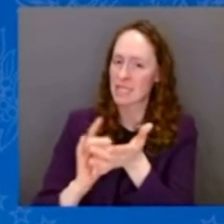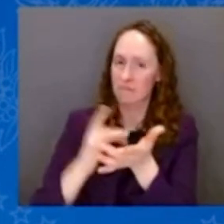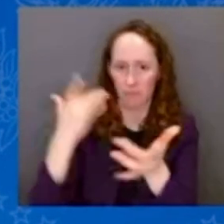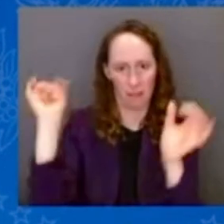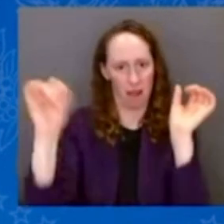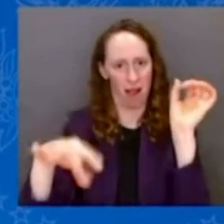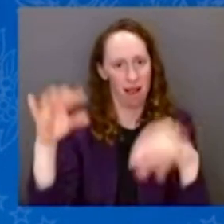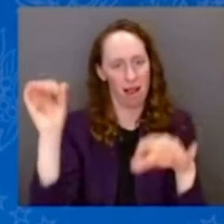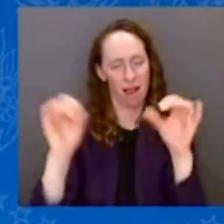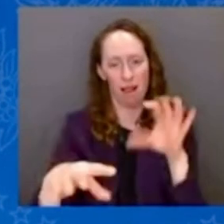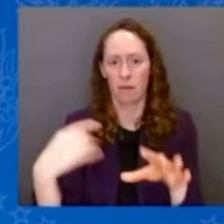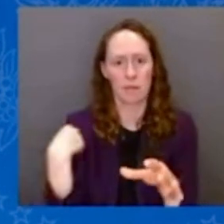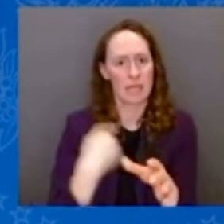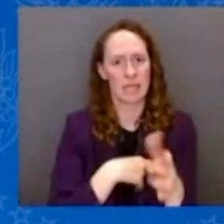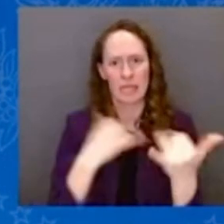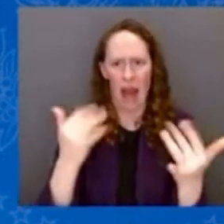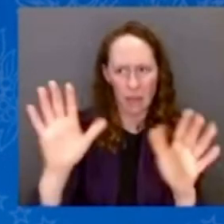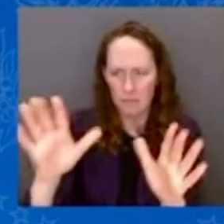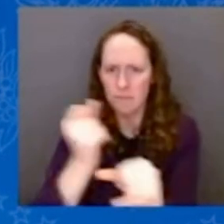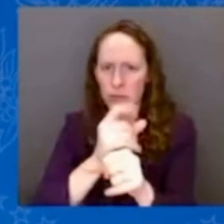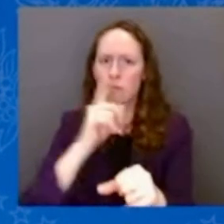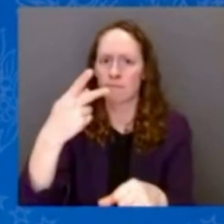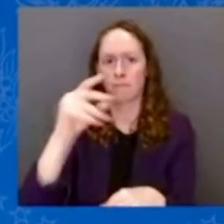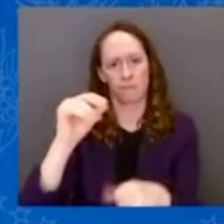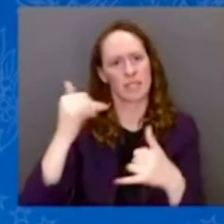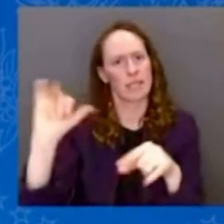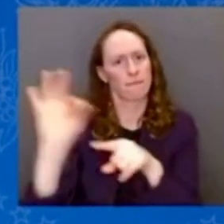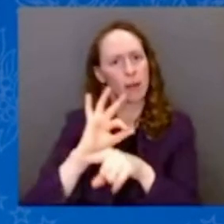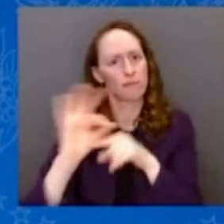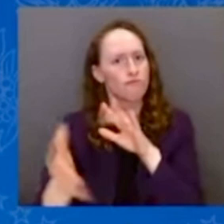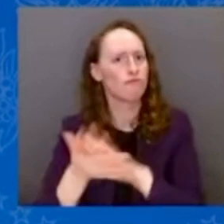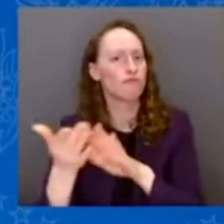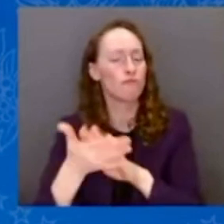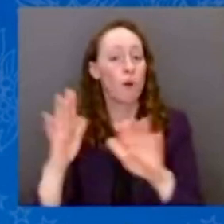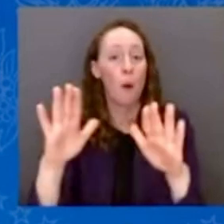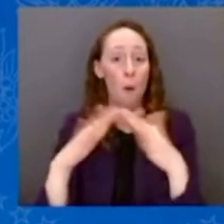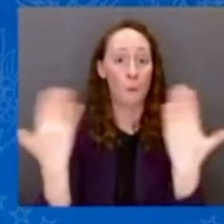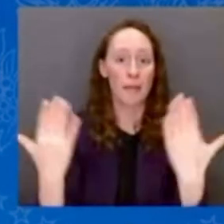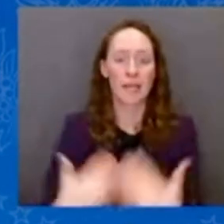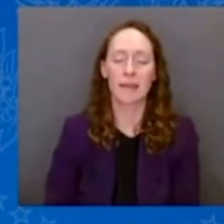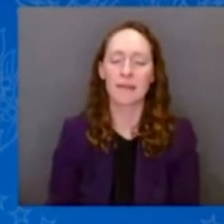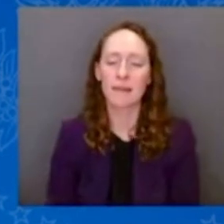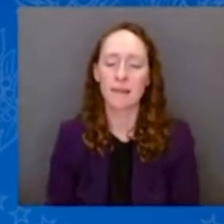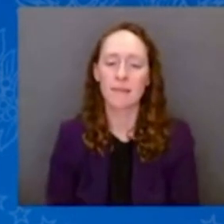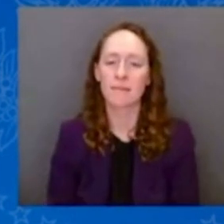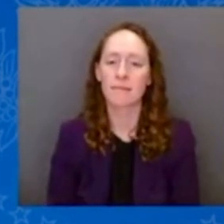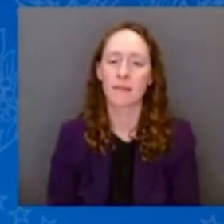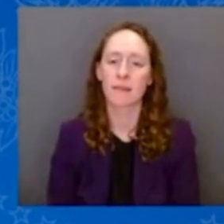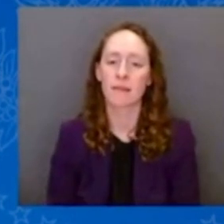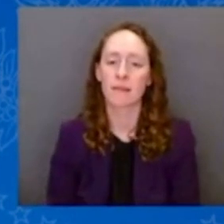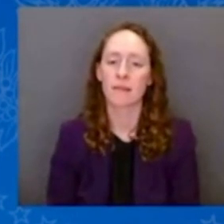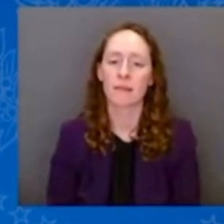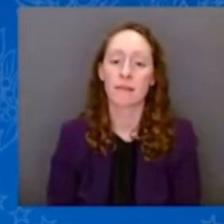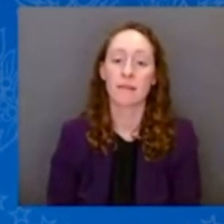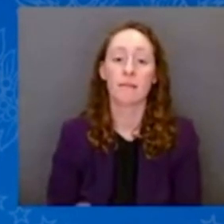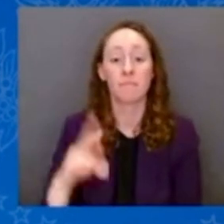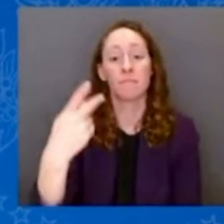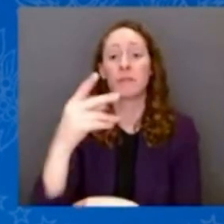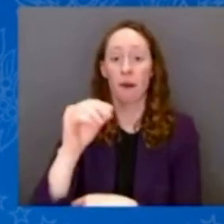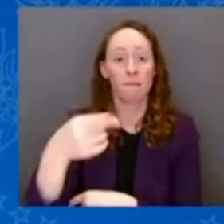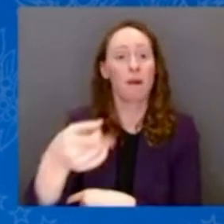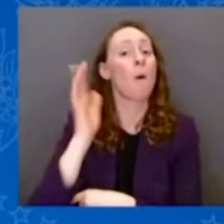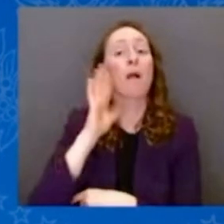The way what we're doing is the National Postal Service is going to set up temporary post office, which you've already seen,